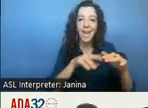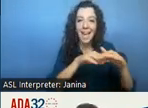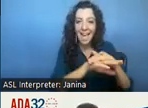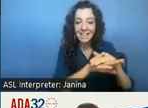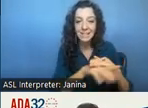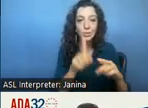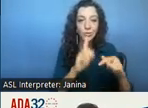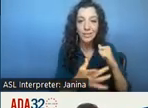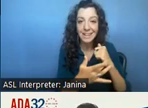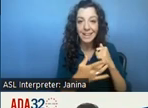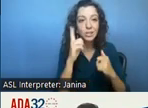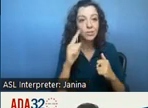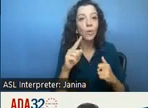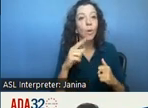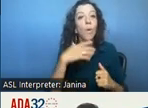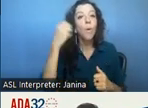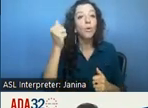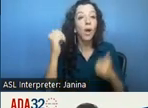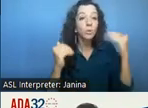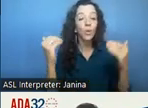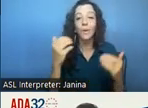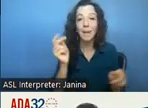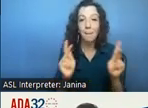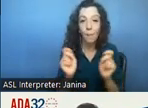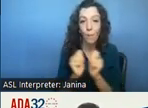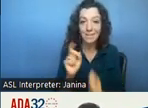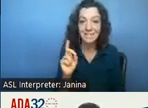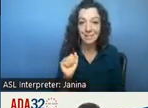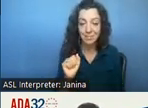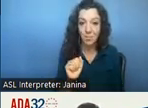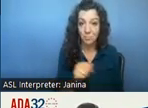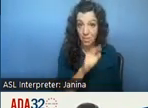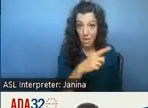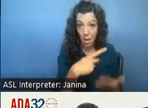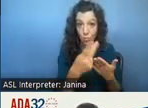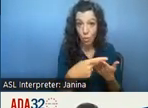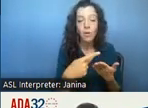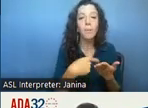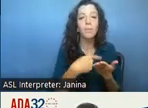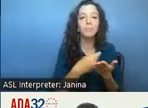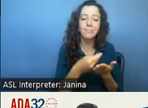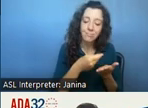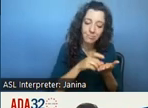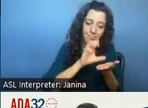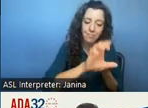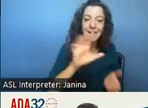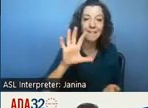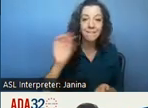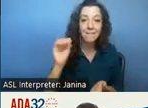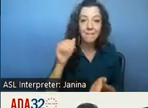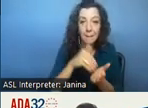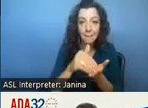older adults and individuals with disabilities program this provides 50 million for a county